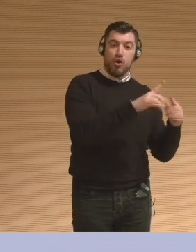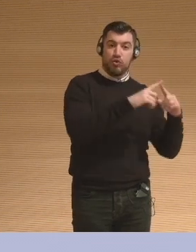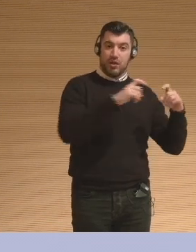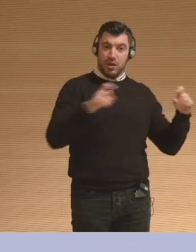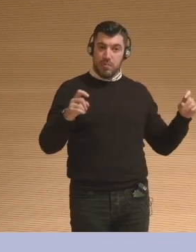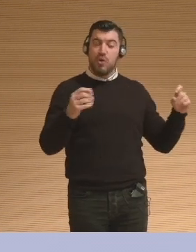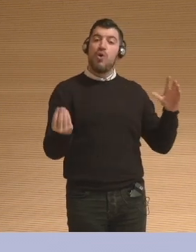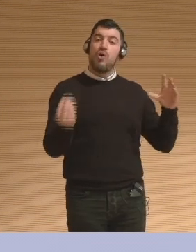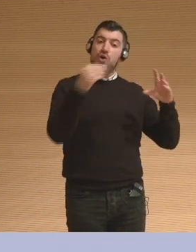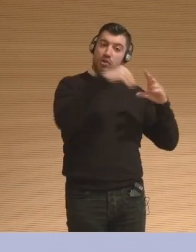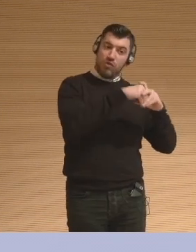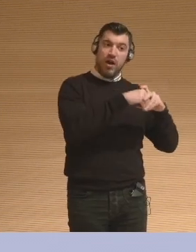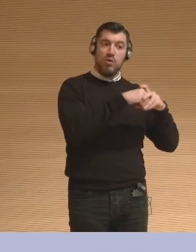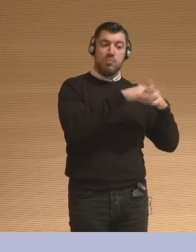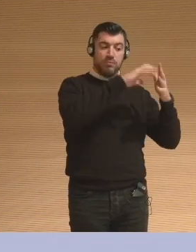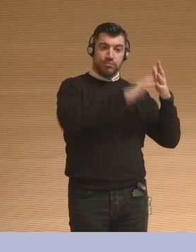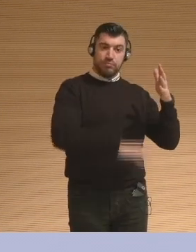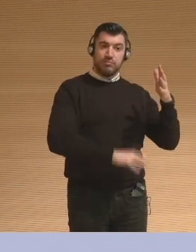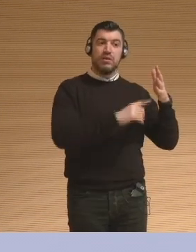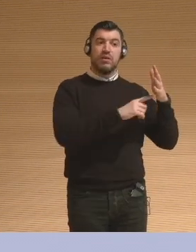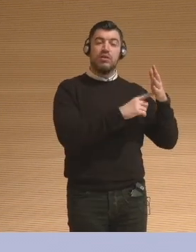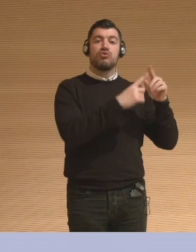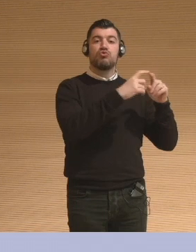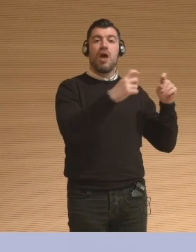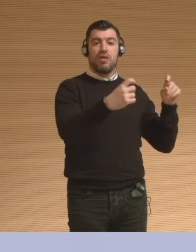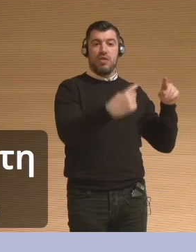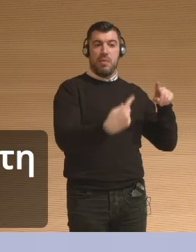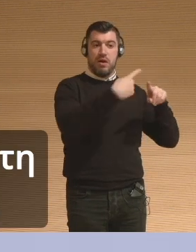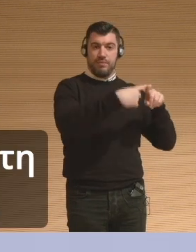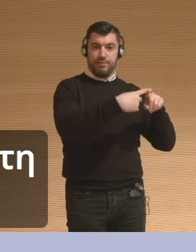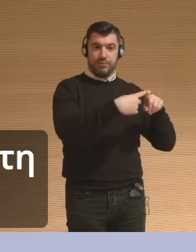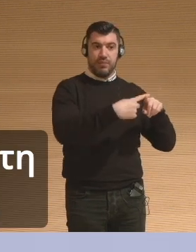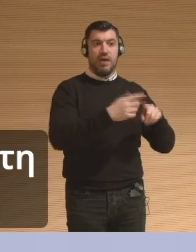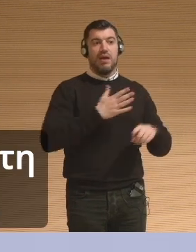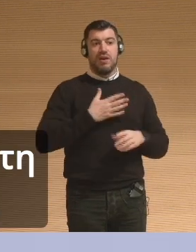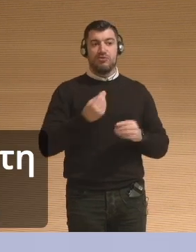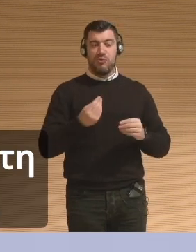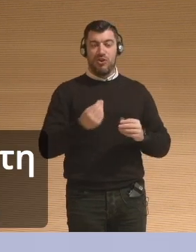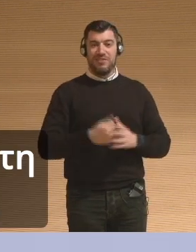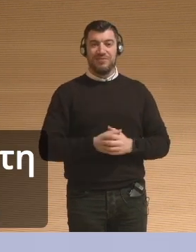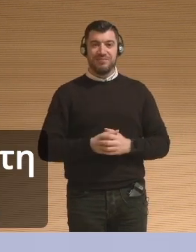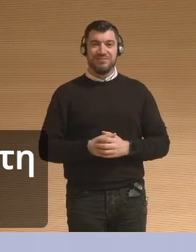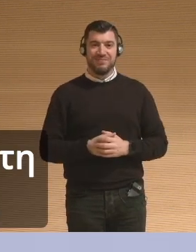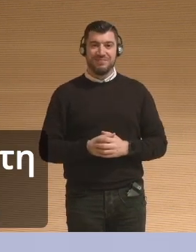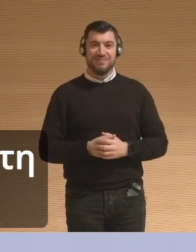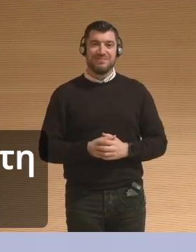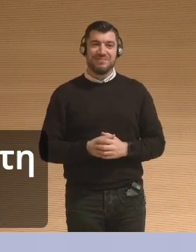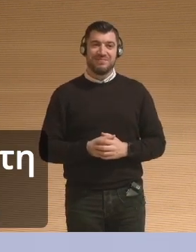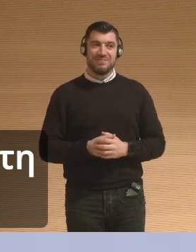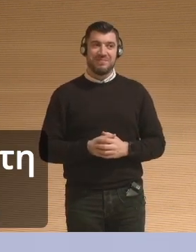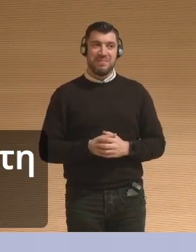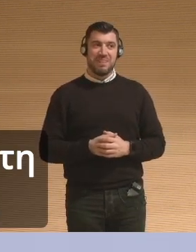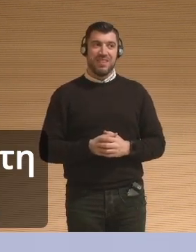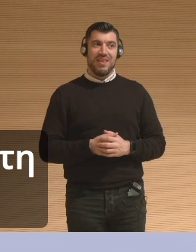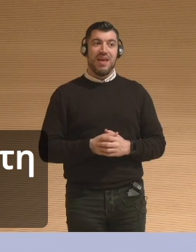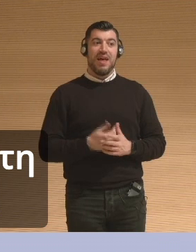We'll have more time to discuss- you. Later today, if anybody wants to ask Brenda more